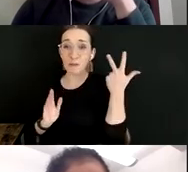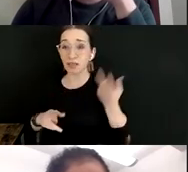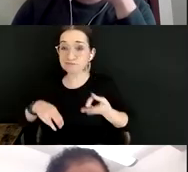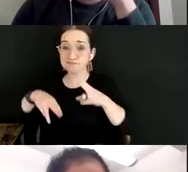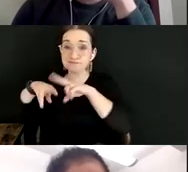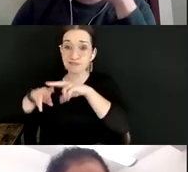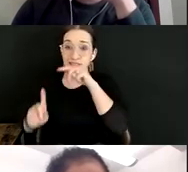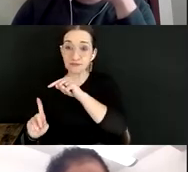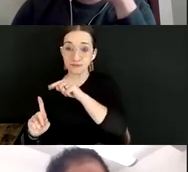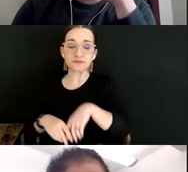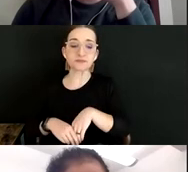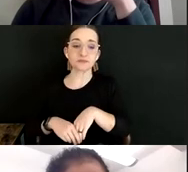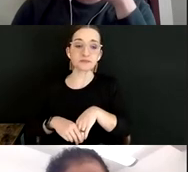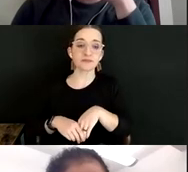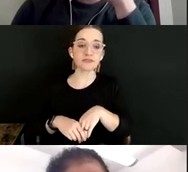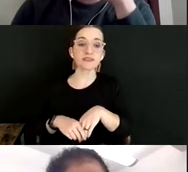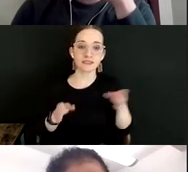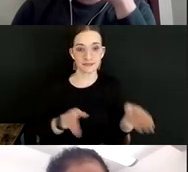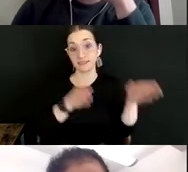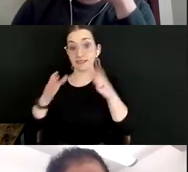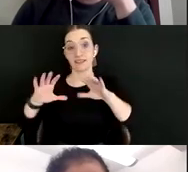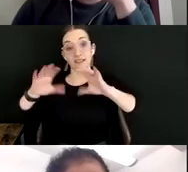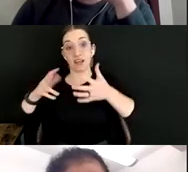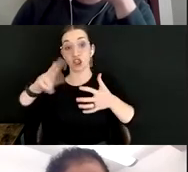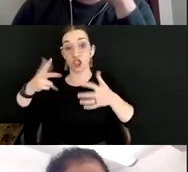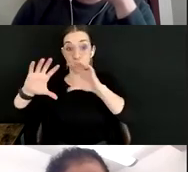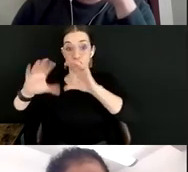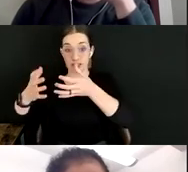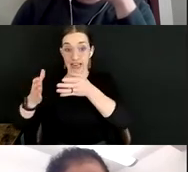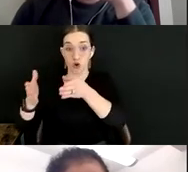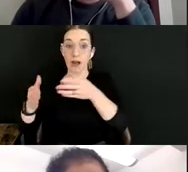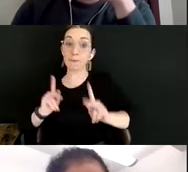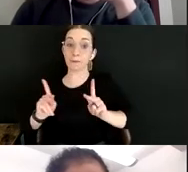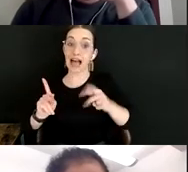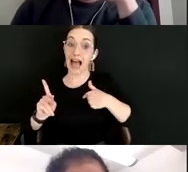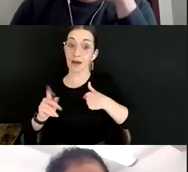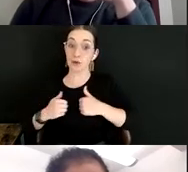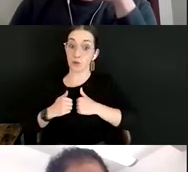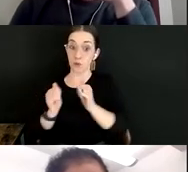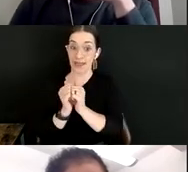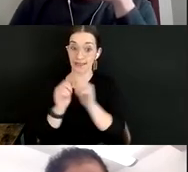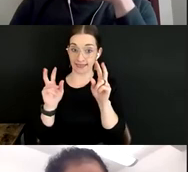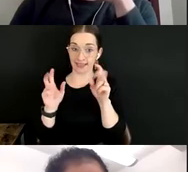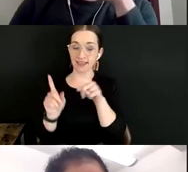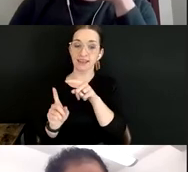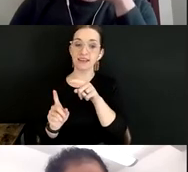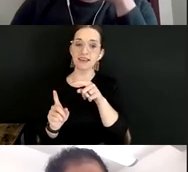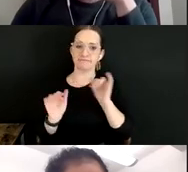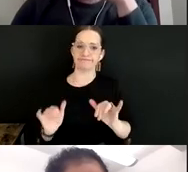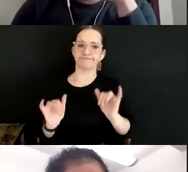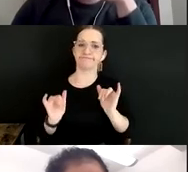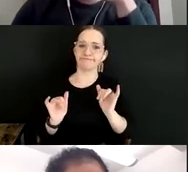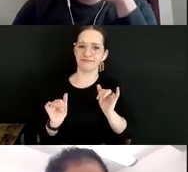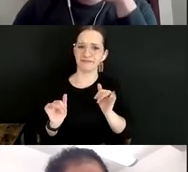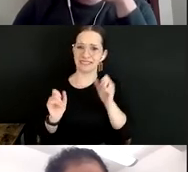And moving to the third chunk of this chart, we were actually surprised at how respondents are rethinking the social